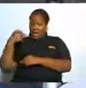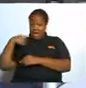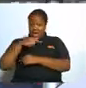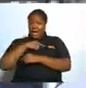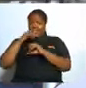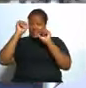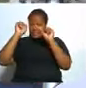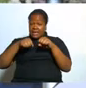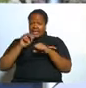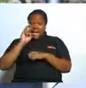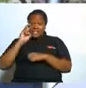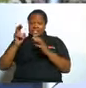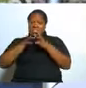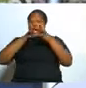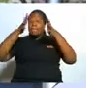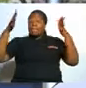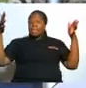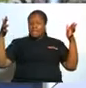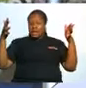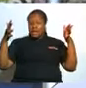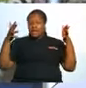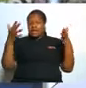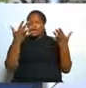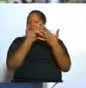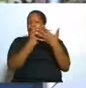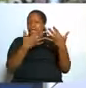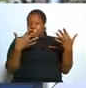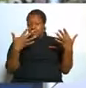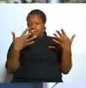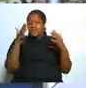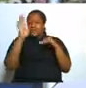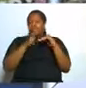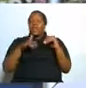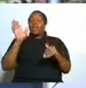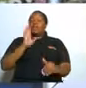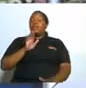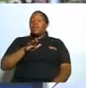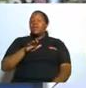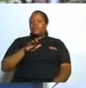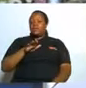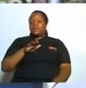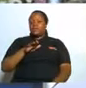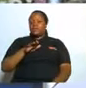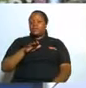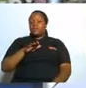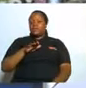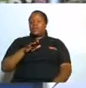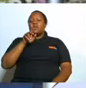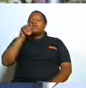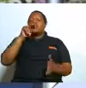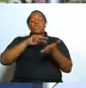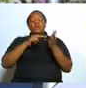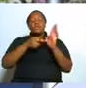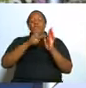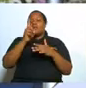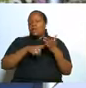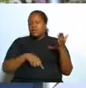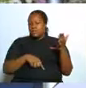see bigger picture than women men what does it mean